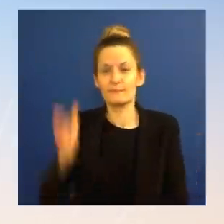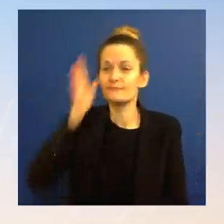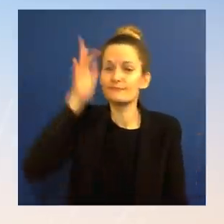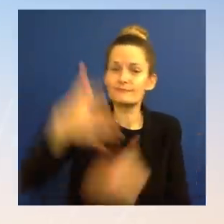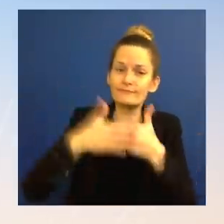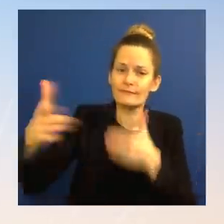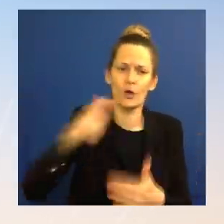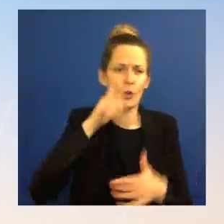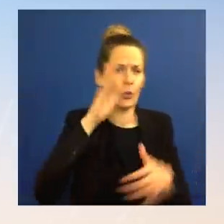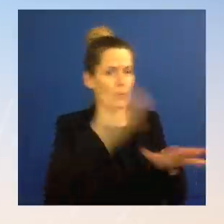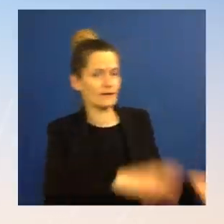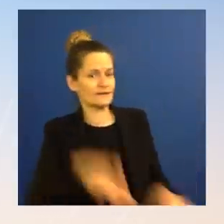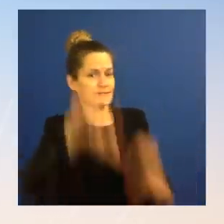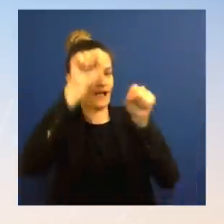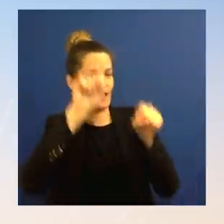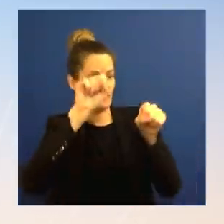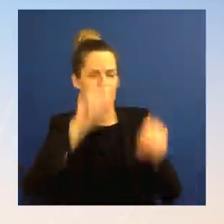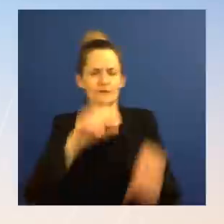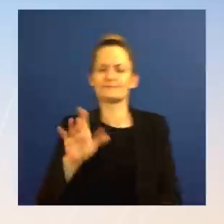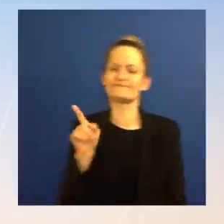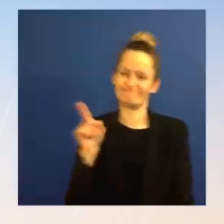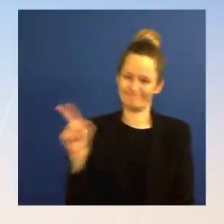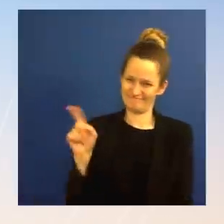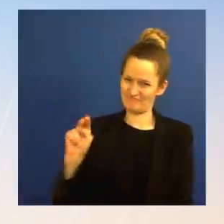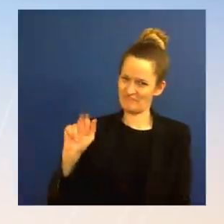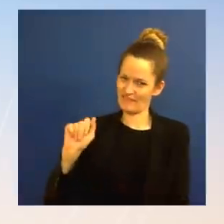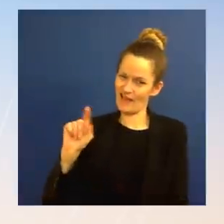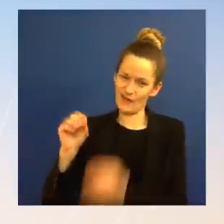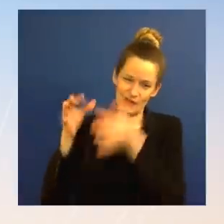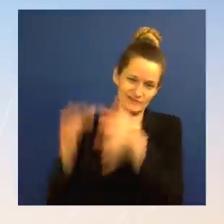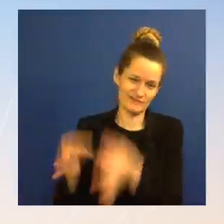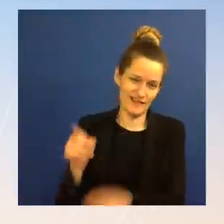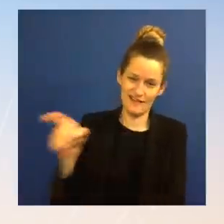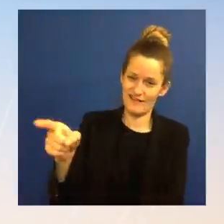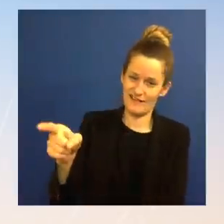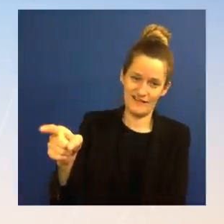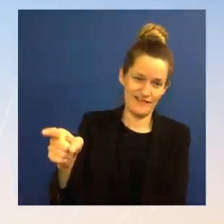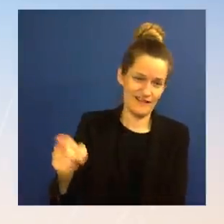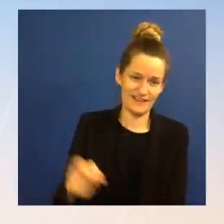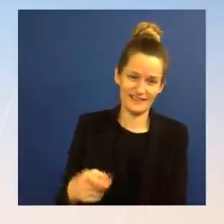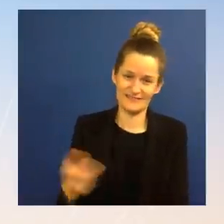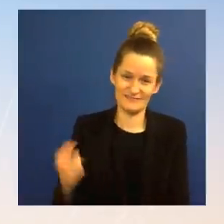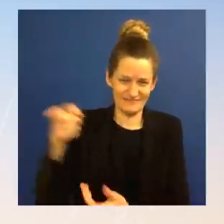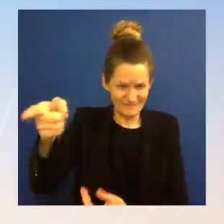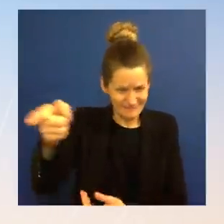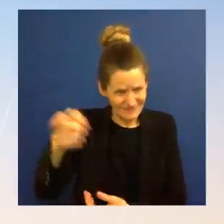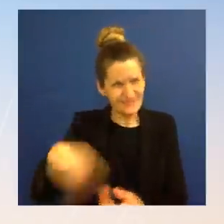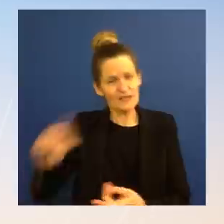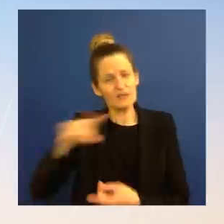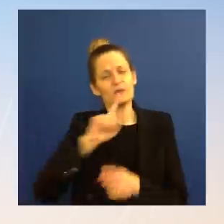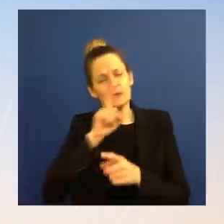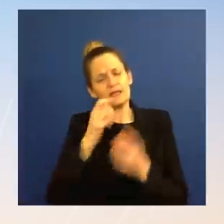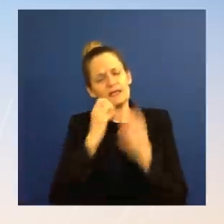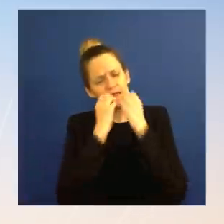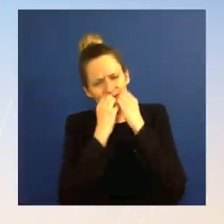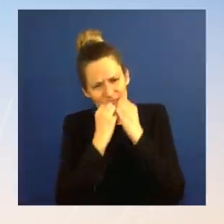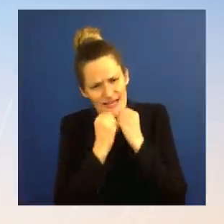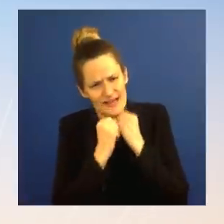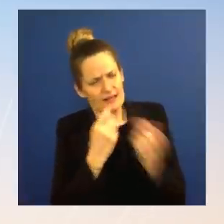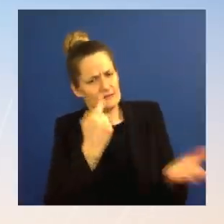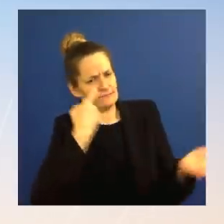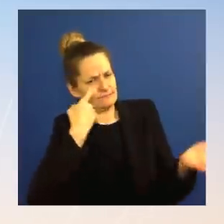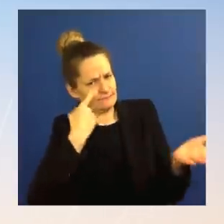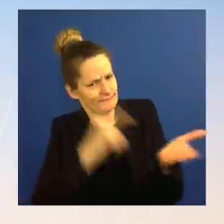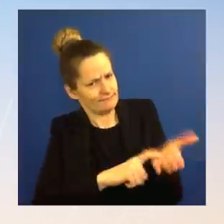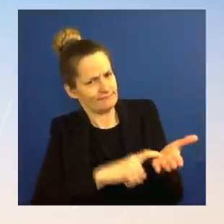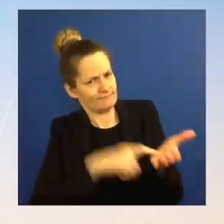But we certainly recognize and value the leadership that has been displayed by NATO leaders and the alliance over the